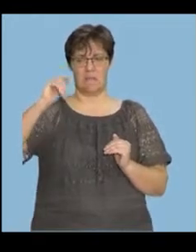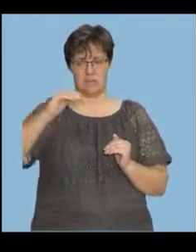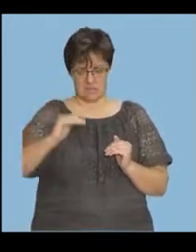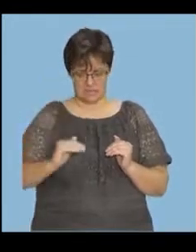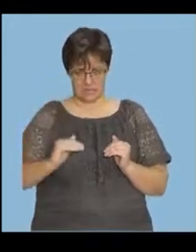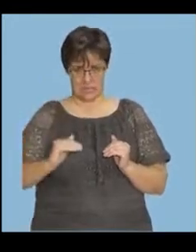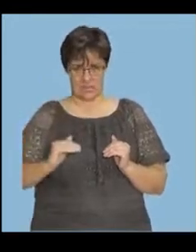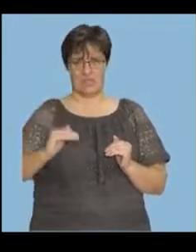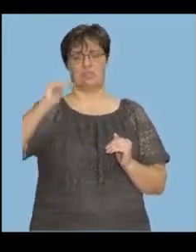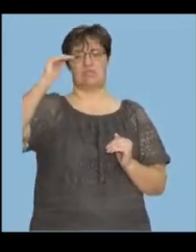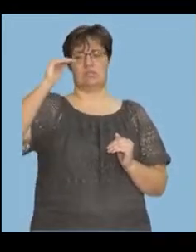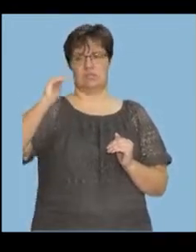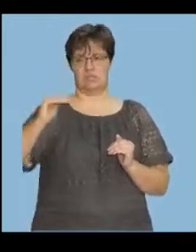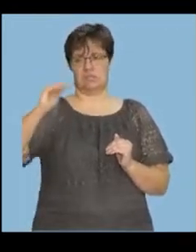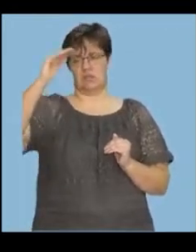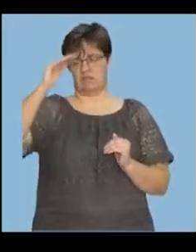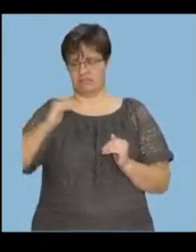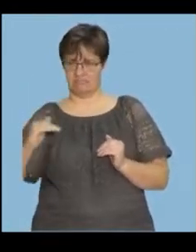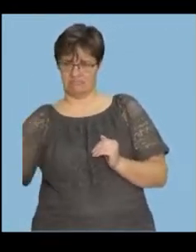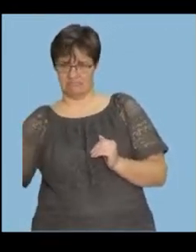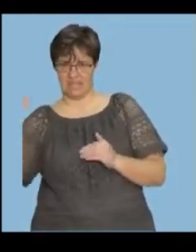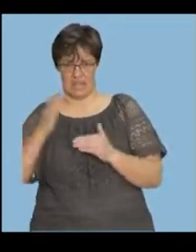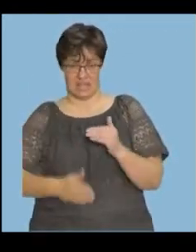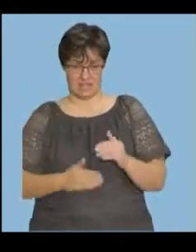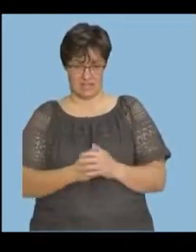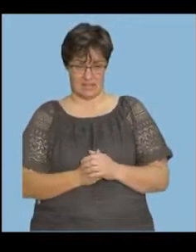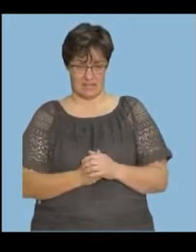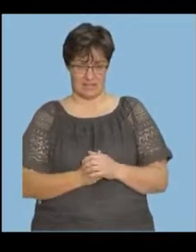decrease, increase, then bit flat at the end.